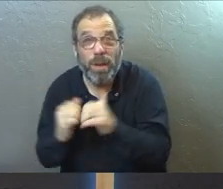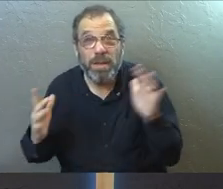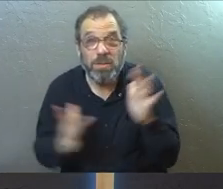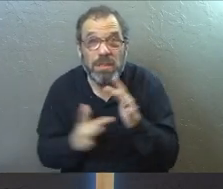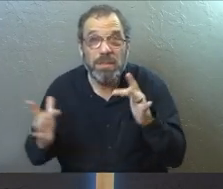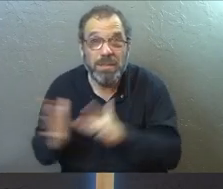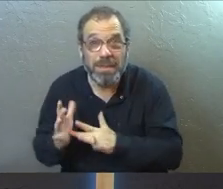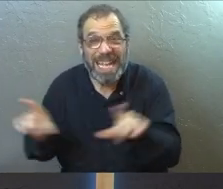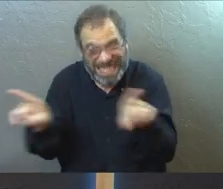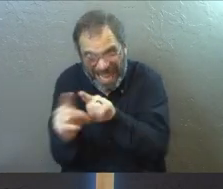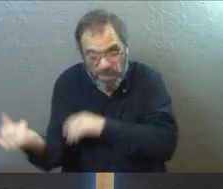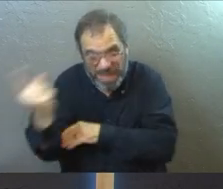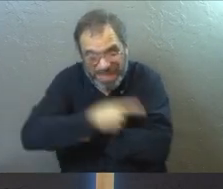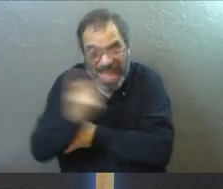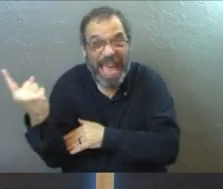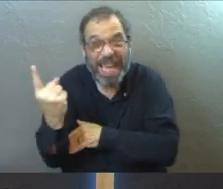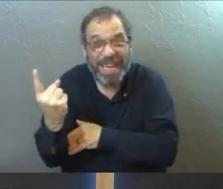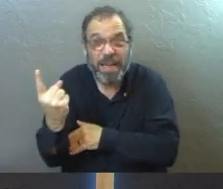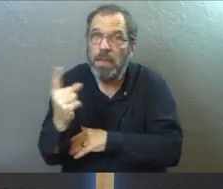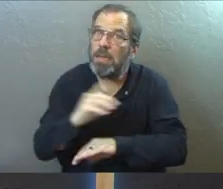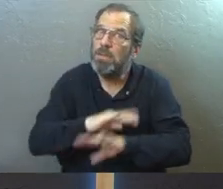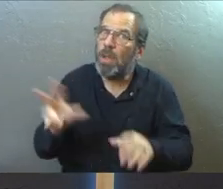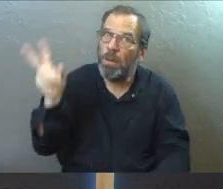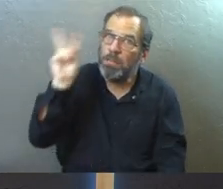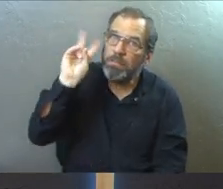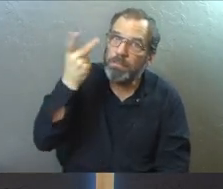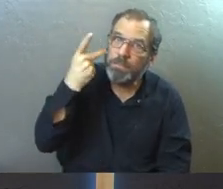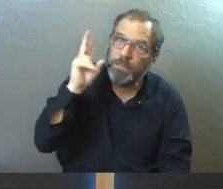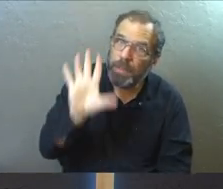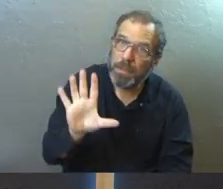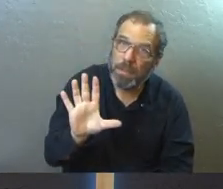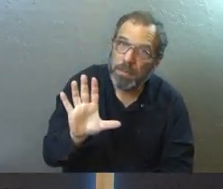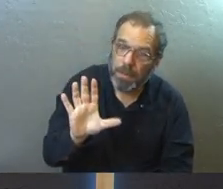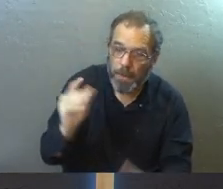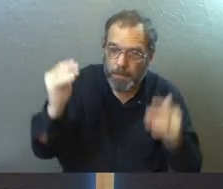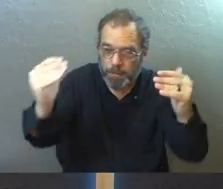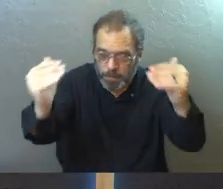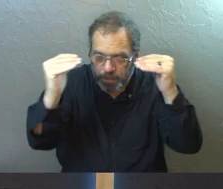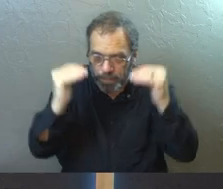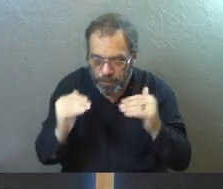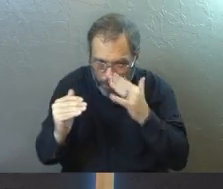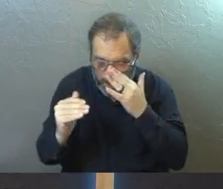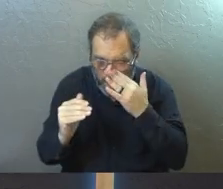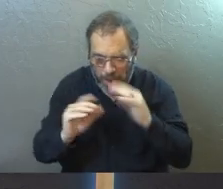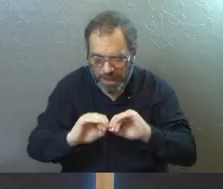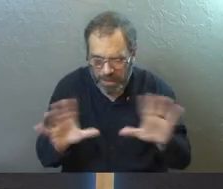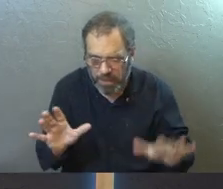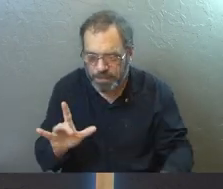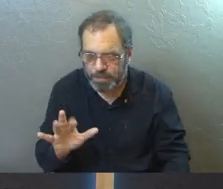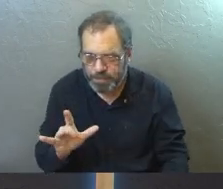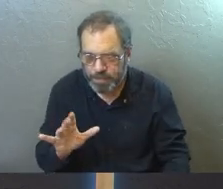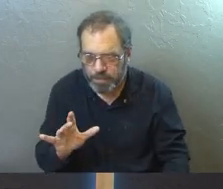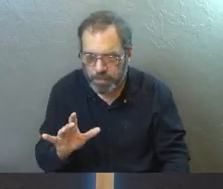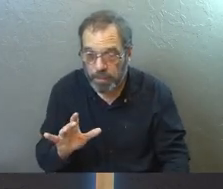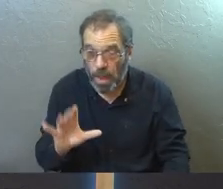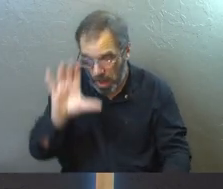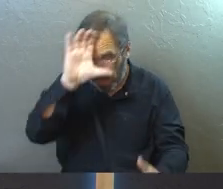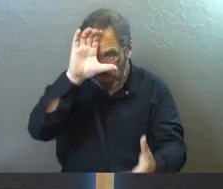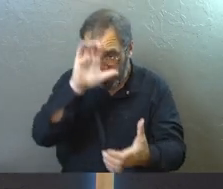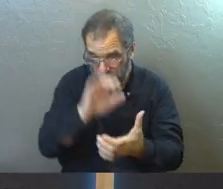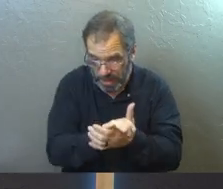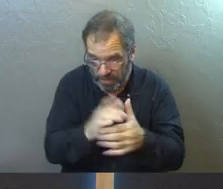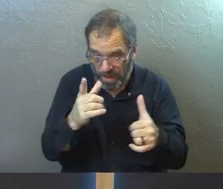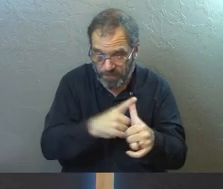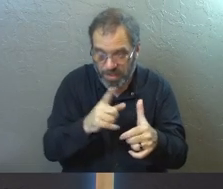Jesus. So don't miss that. Next thing I'll clarify for us is that belief